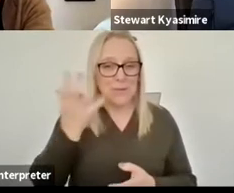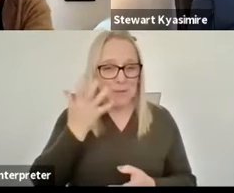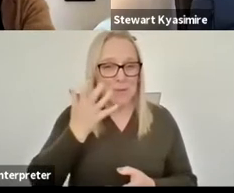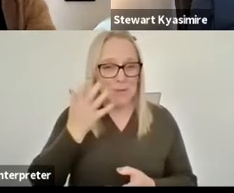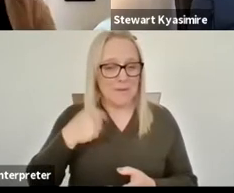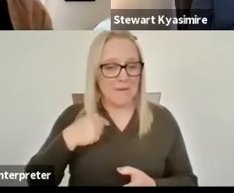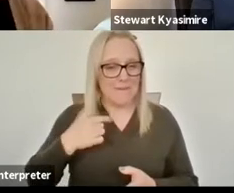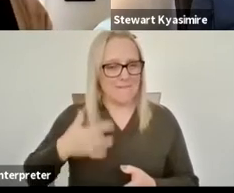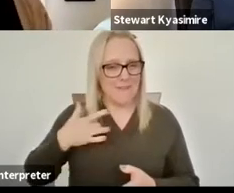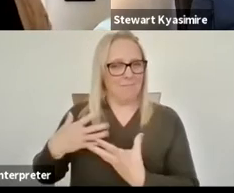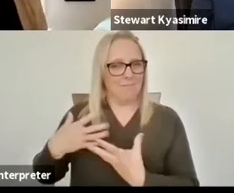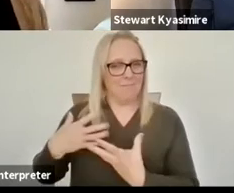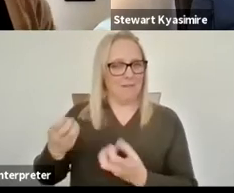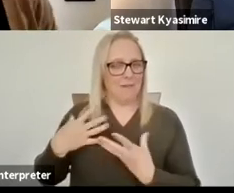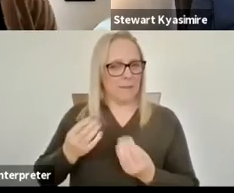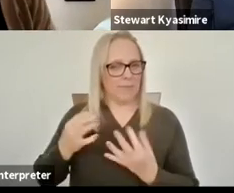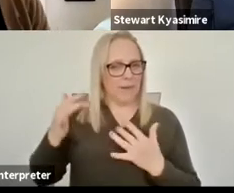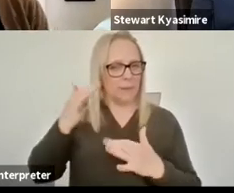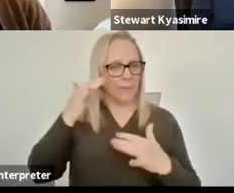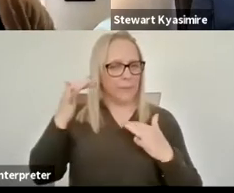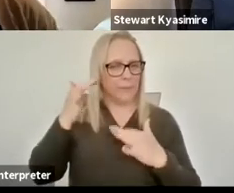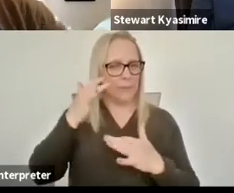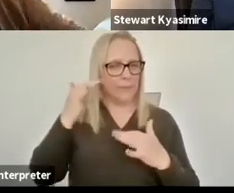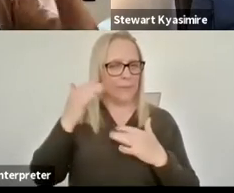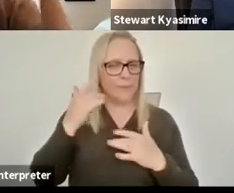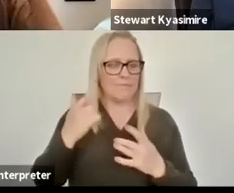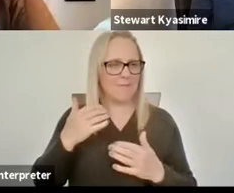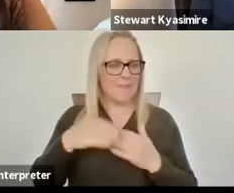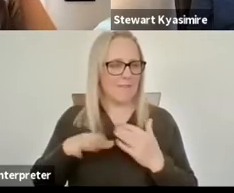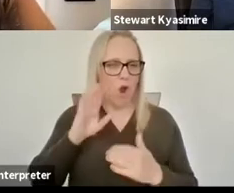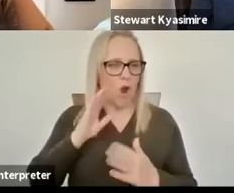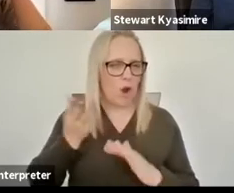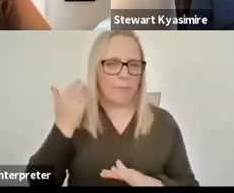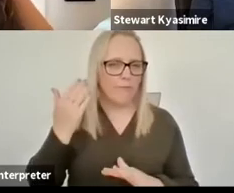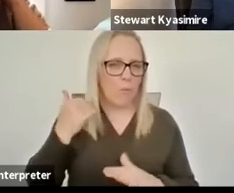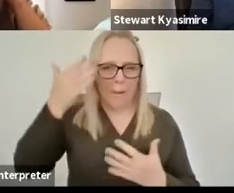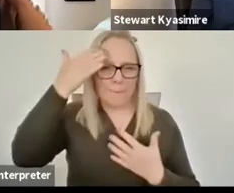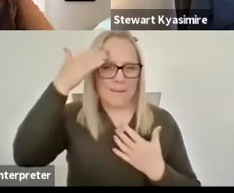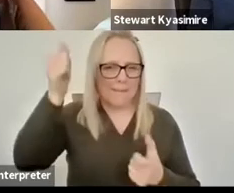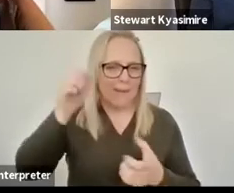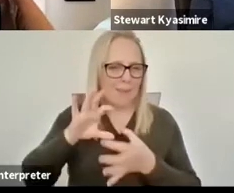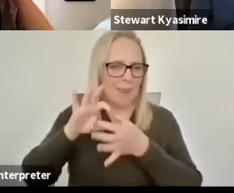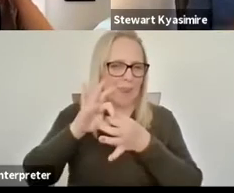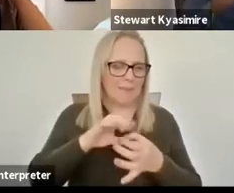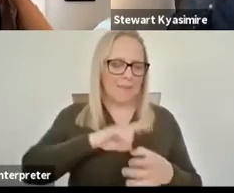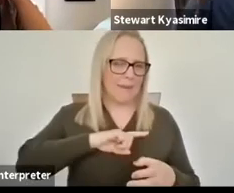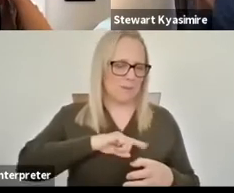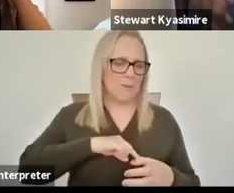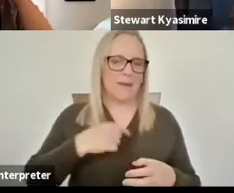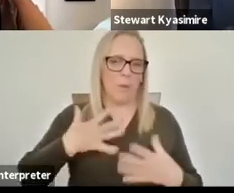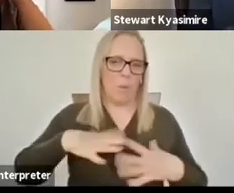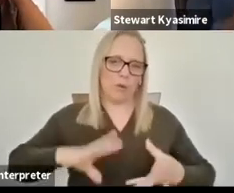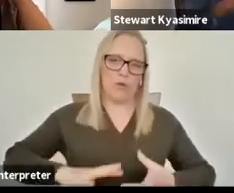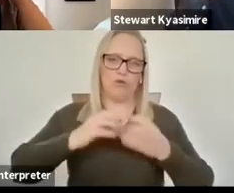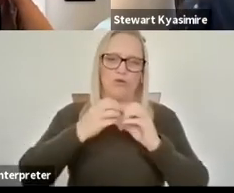like a dialogue that i've not really been been hearing hence the reason why i wanted to make um this documentary but kind of quote it